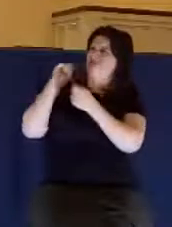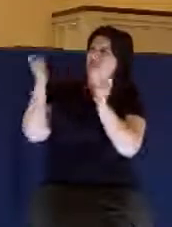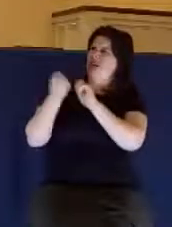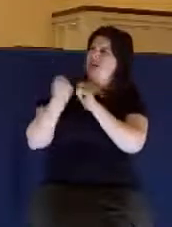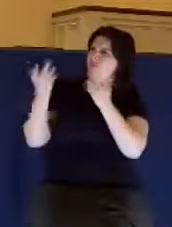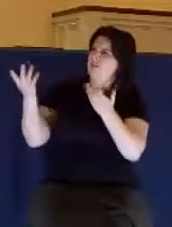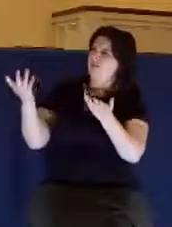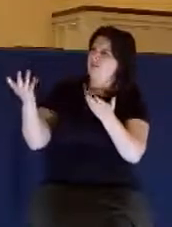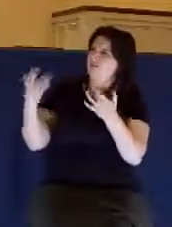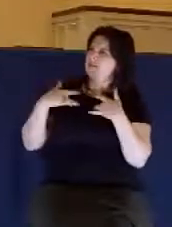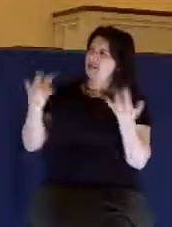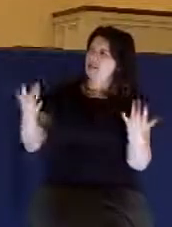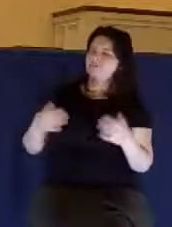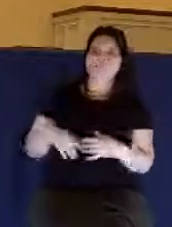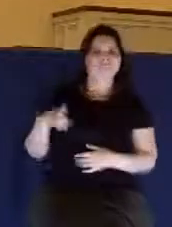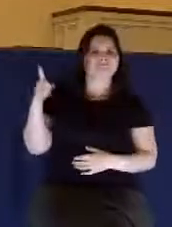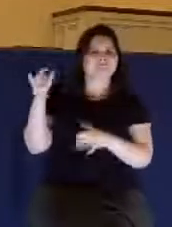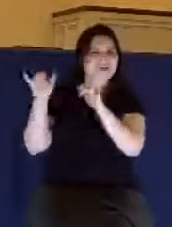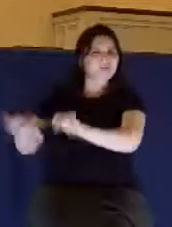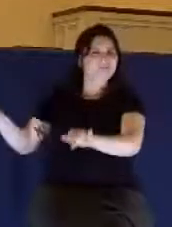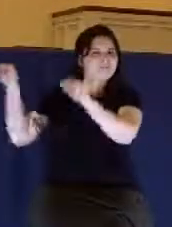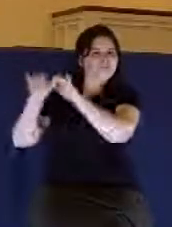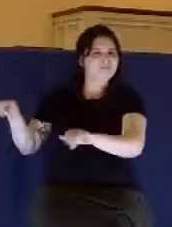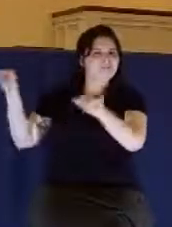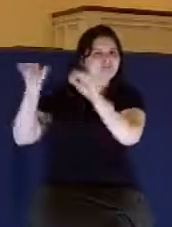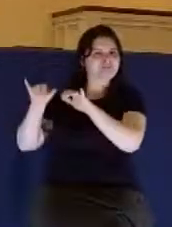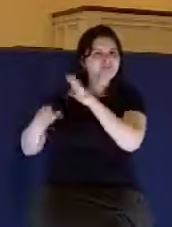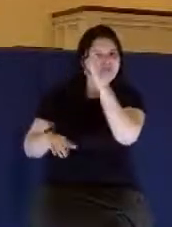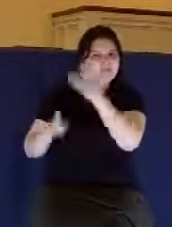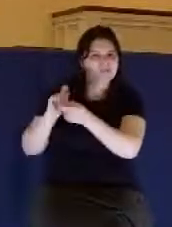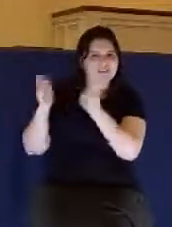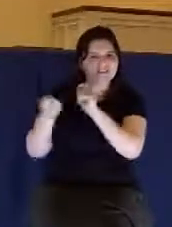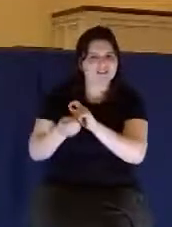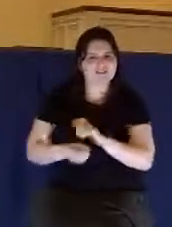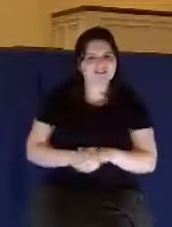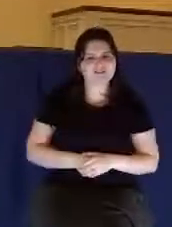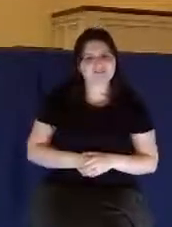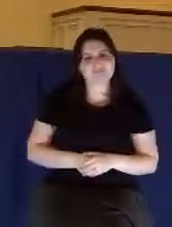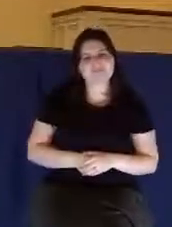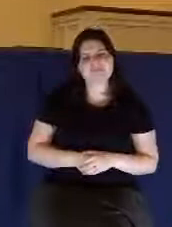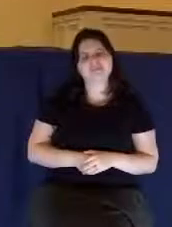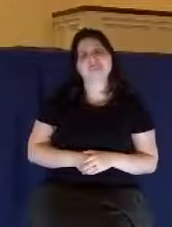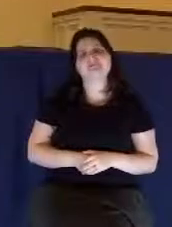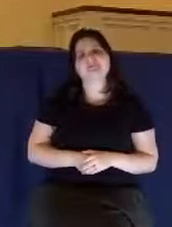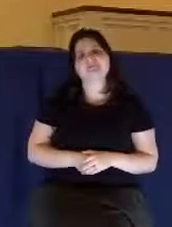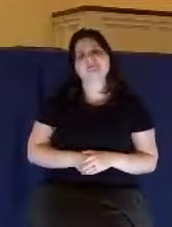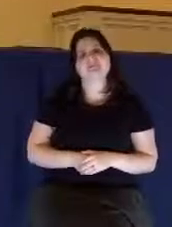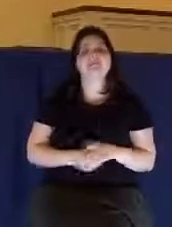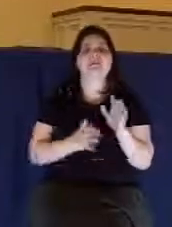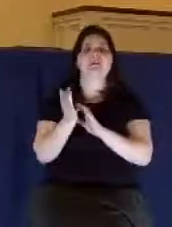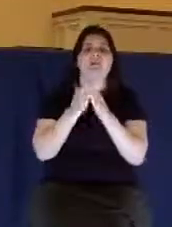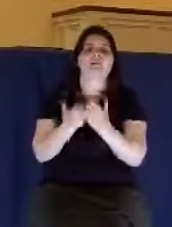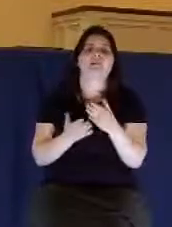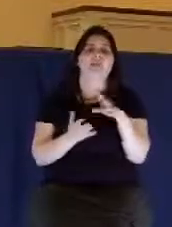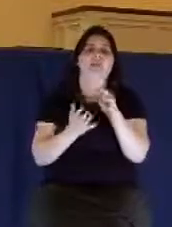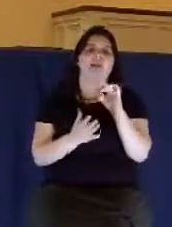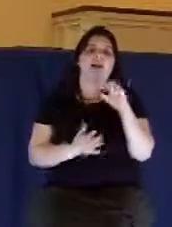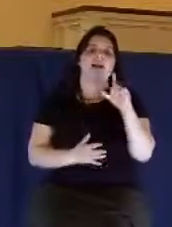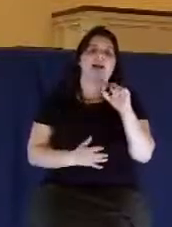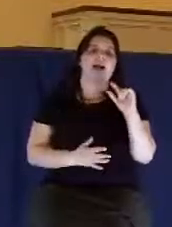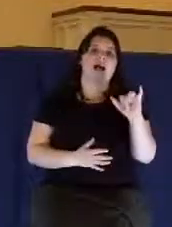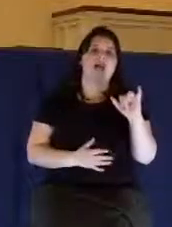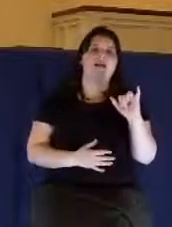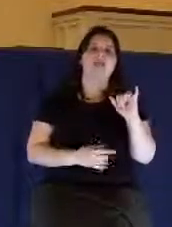but he hasn't changed. Not at all. The Bible says in Malachi 3, 6, I am the Lord, I